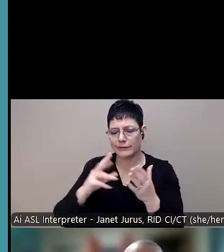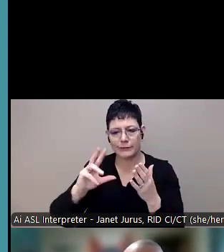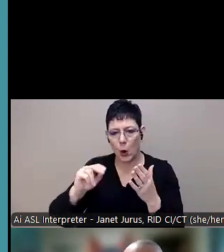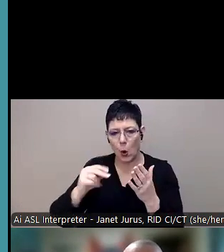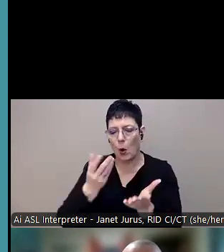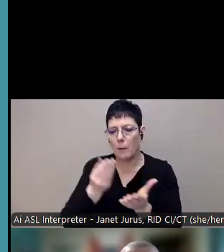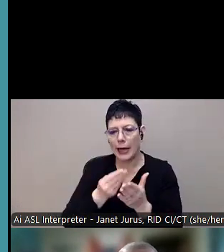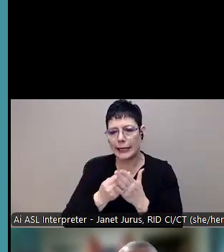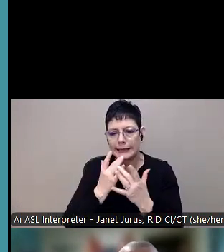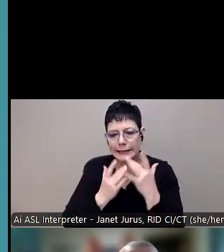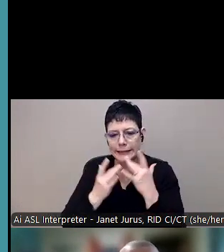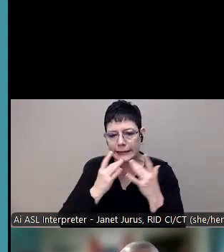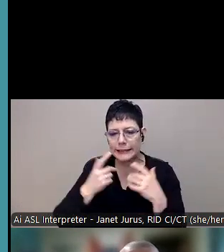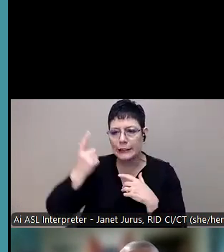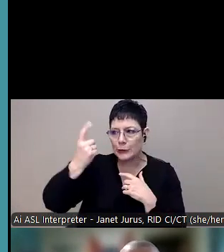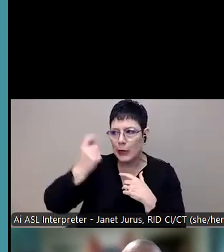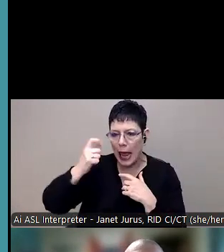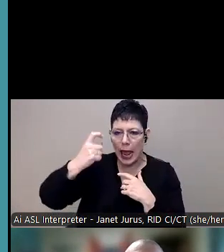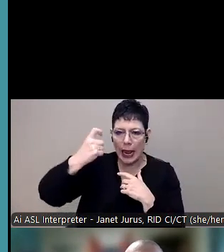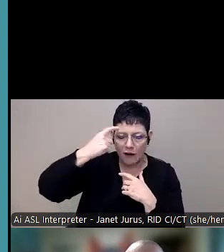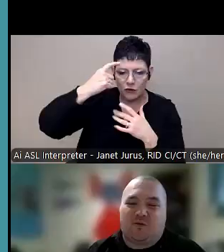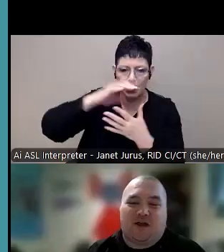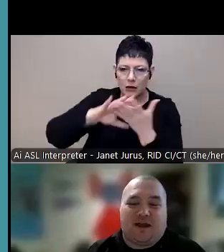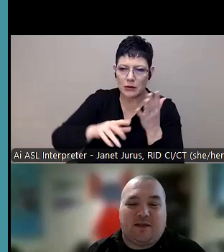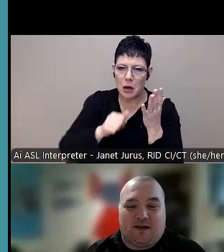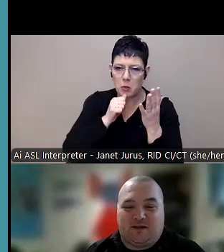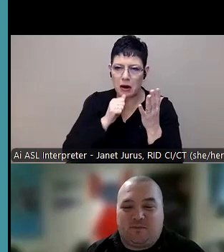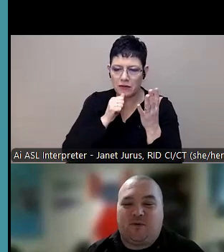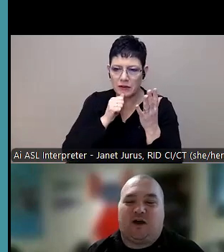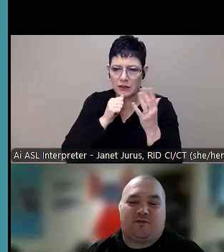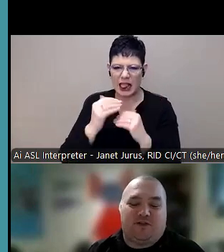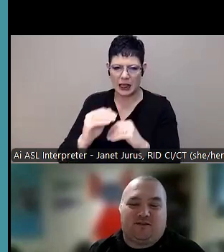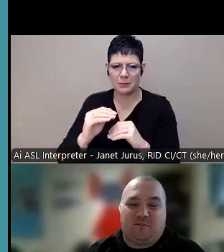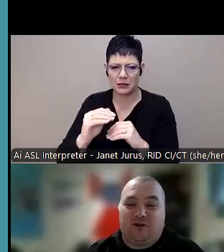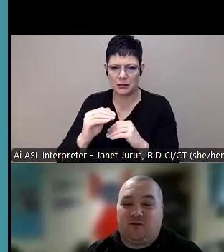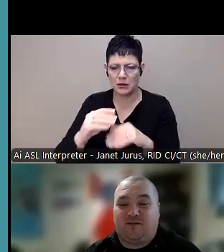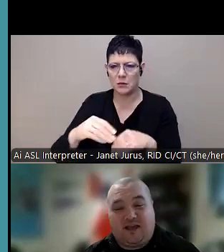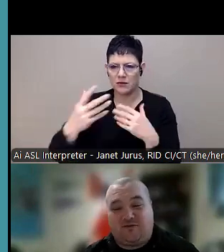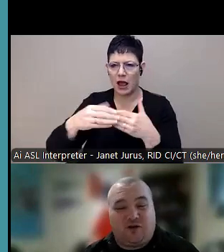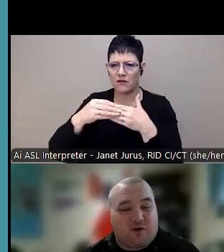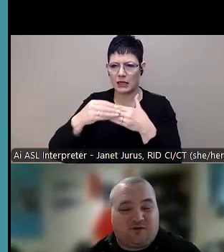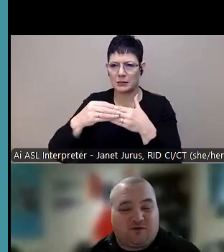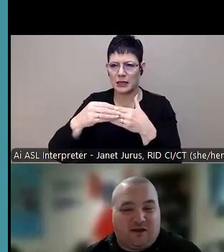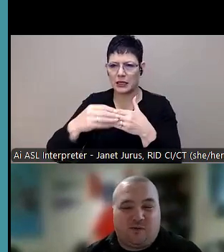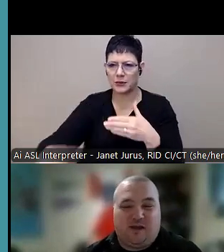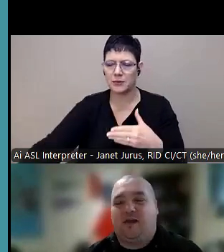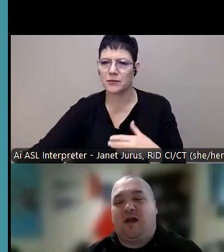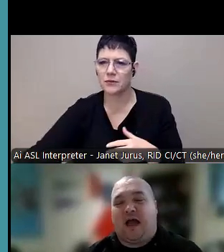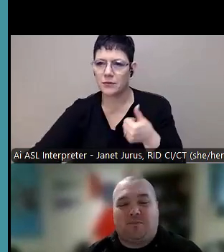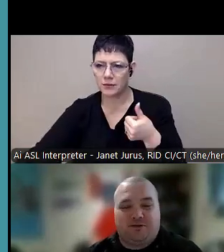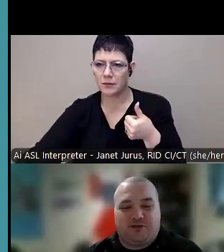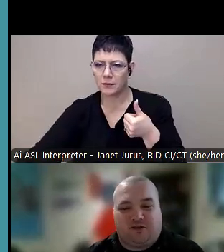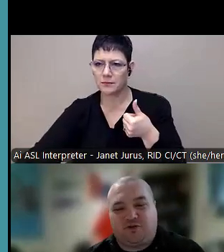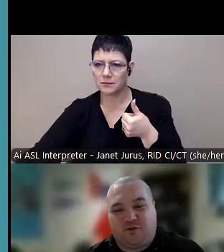is grant or private funded. And so we're kind of limited, but we offer flexibility. And we say, hey, if you can work two days a week,